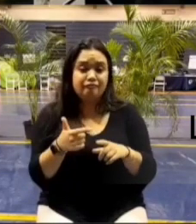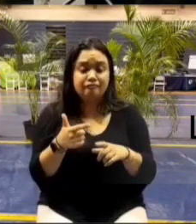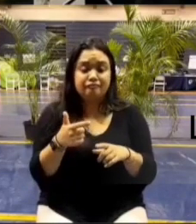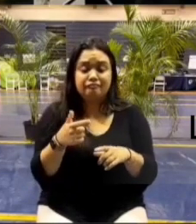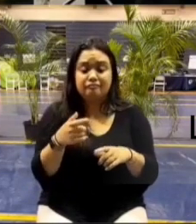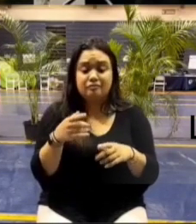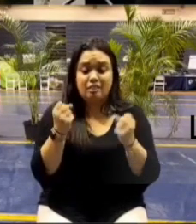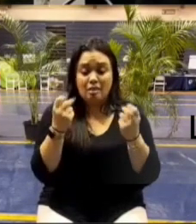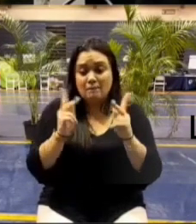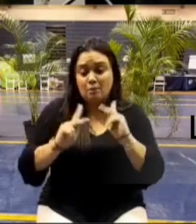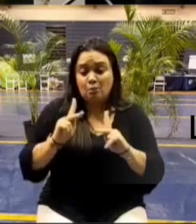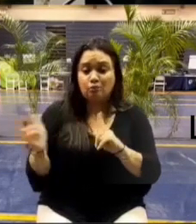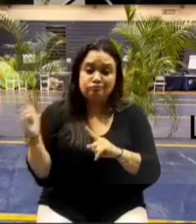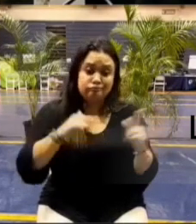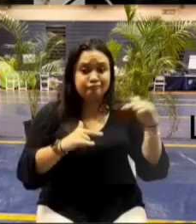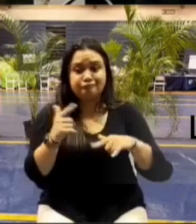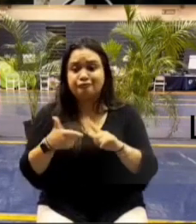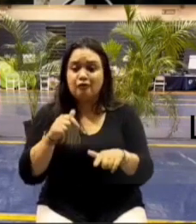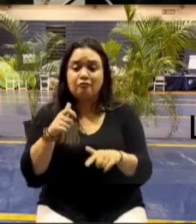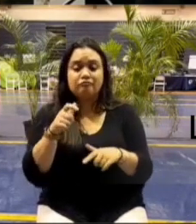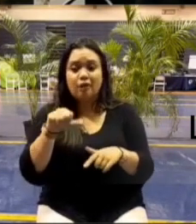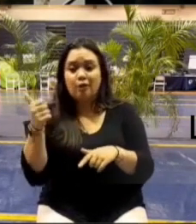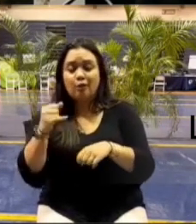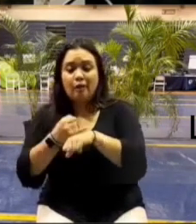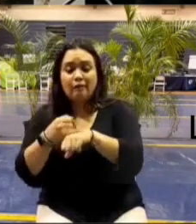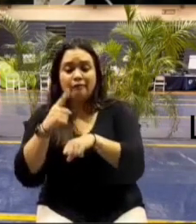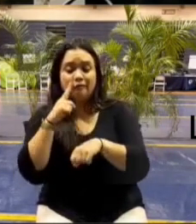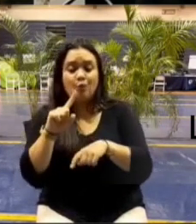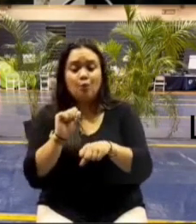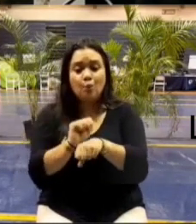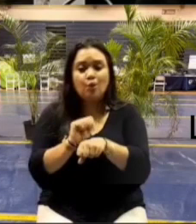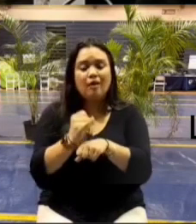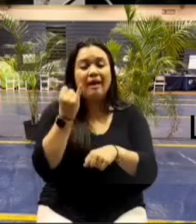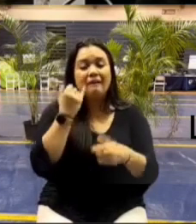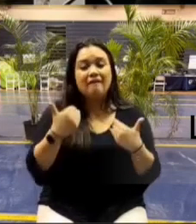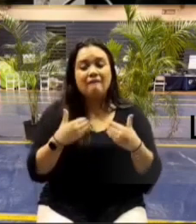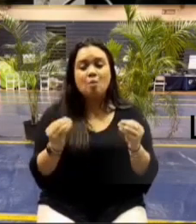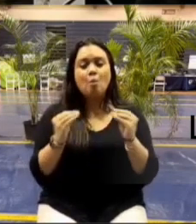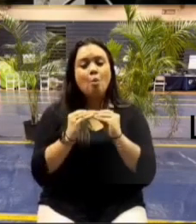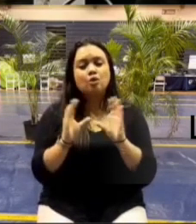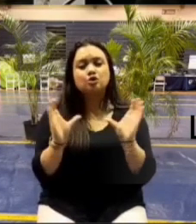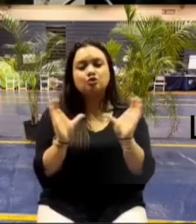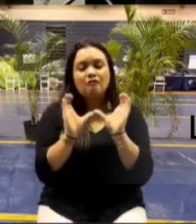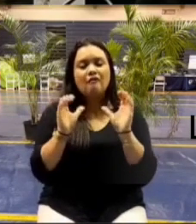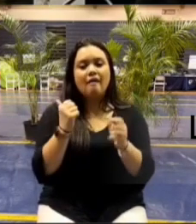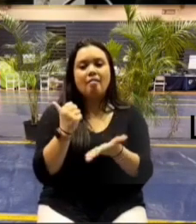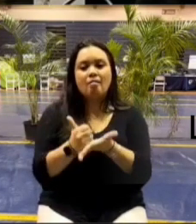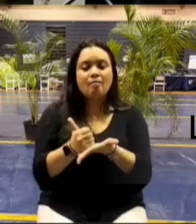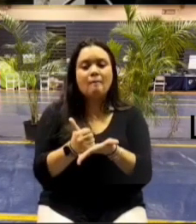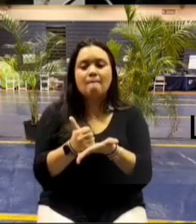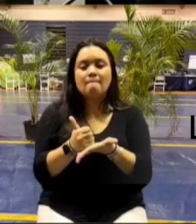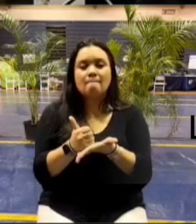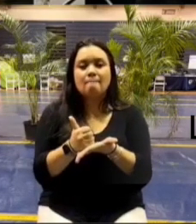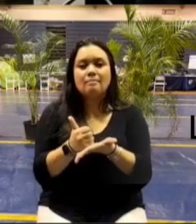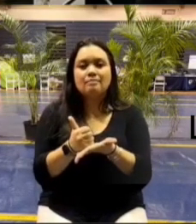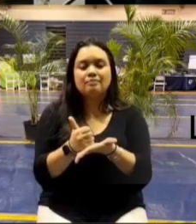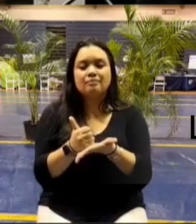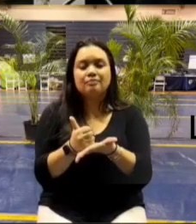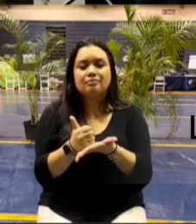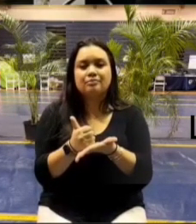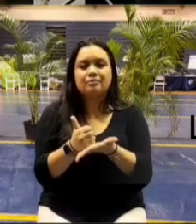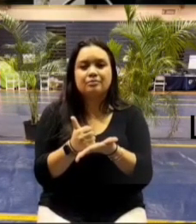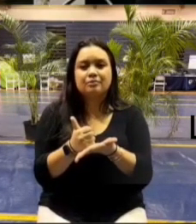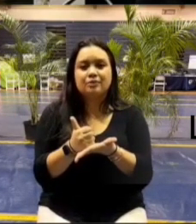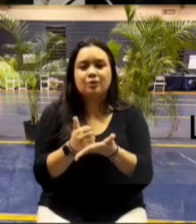work could they be could we if you had more certified help um in and